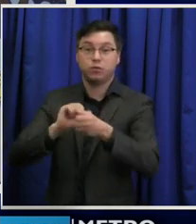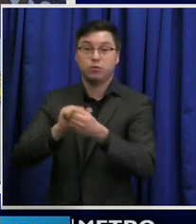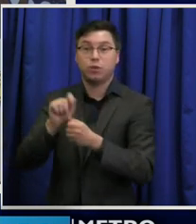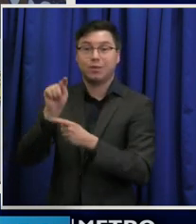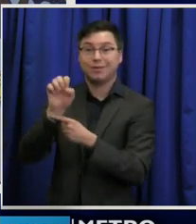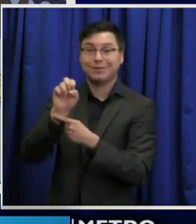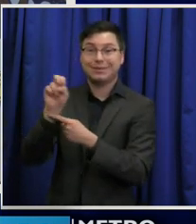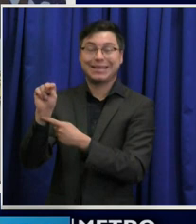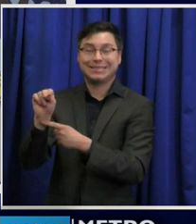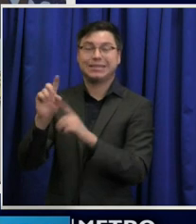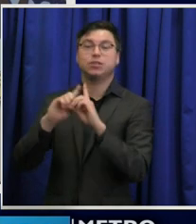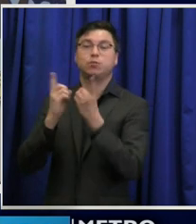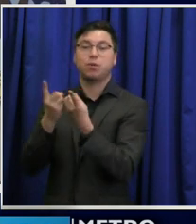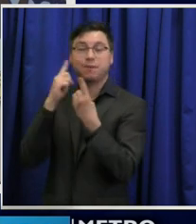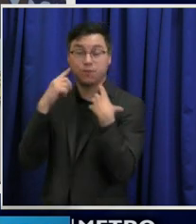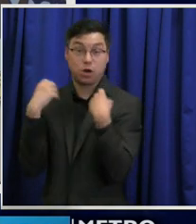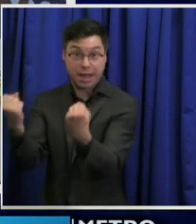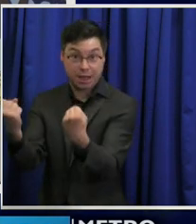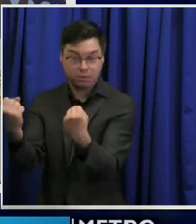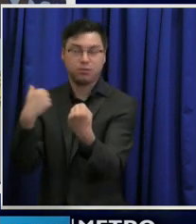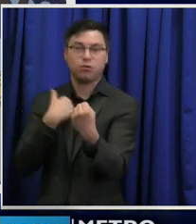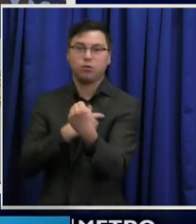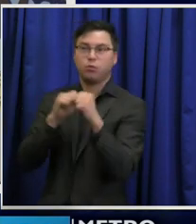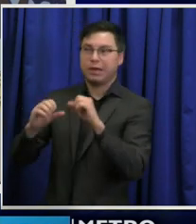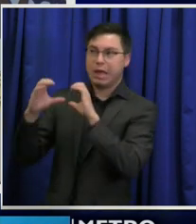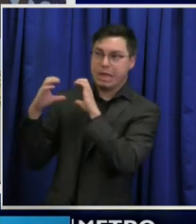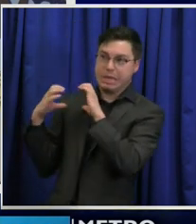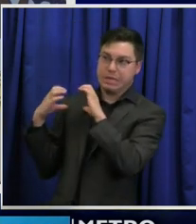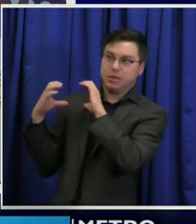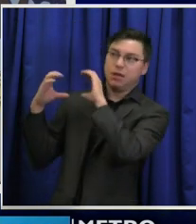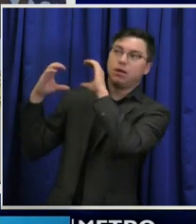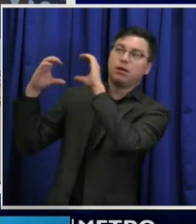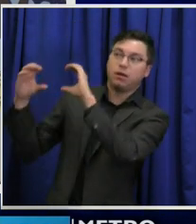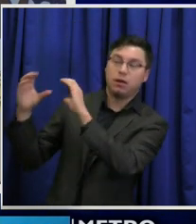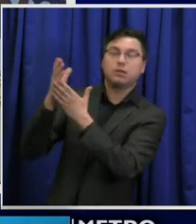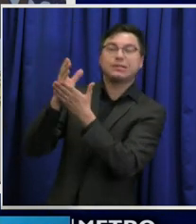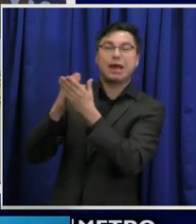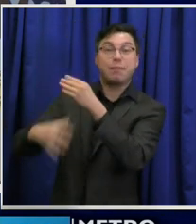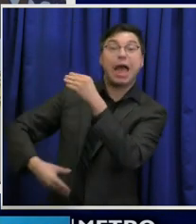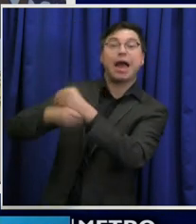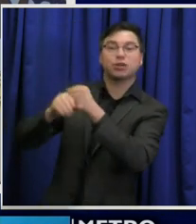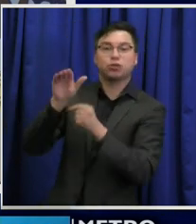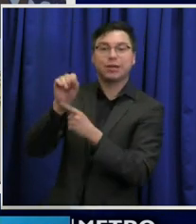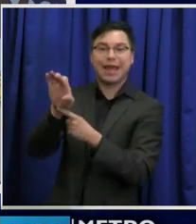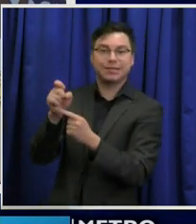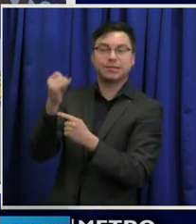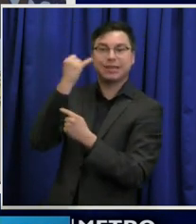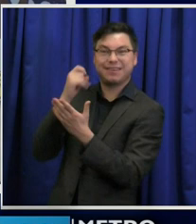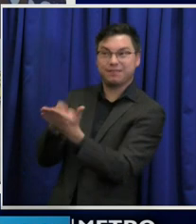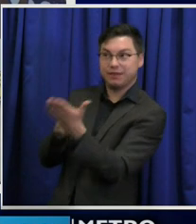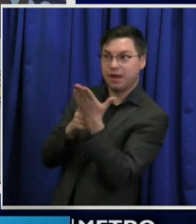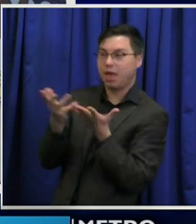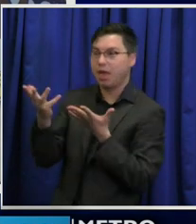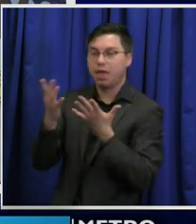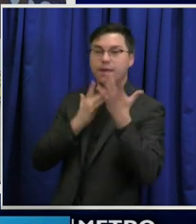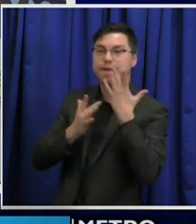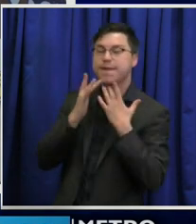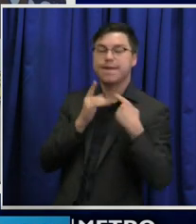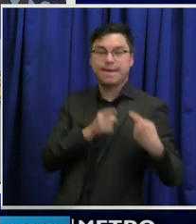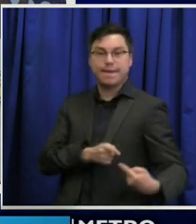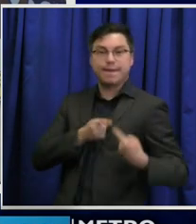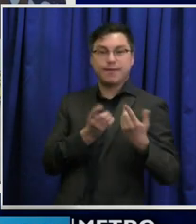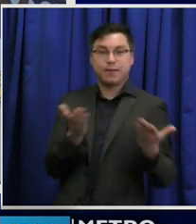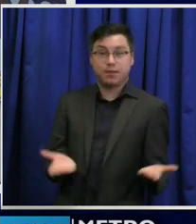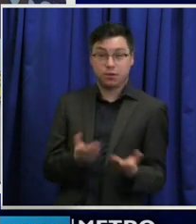Department of Health, which we can offload some extra cases if needed. But right now, our staff